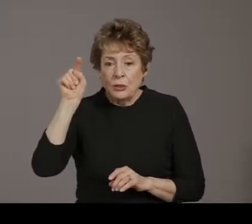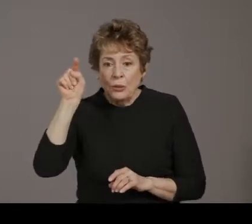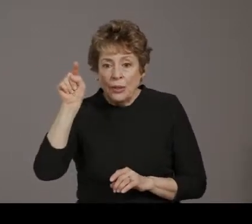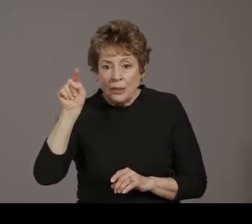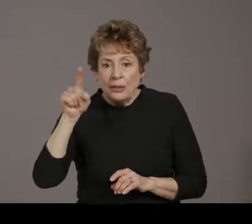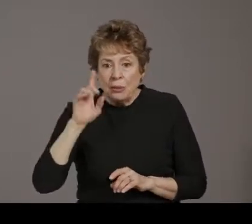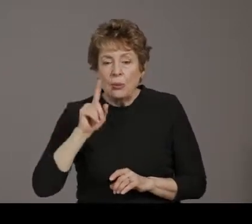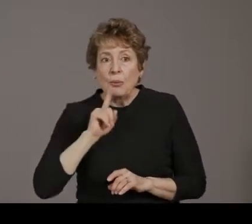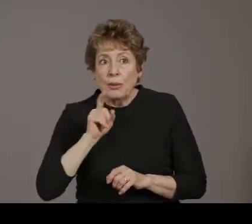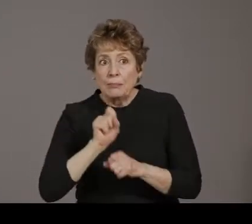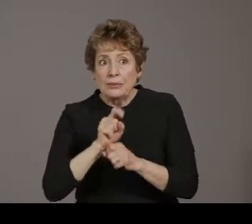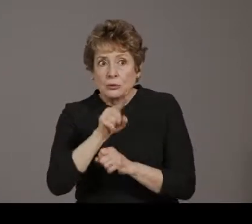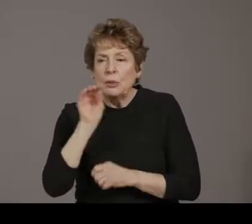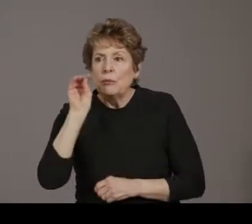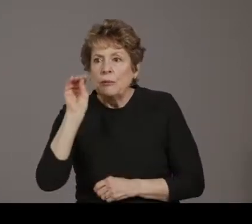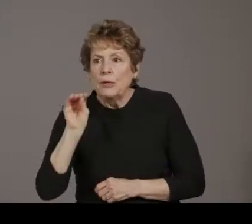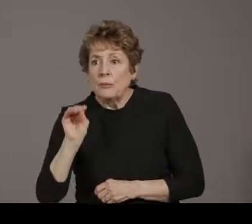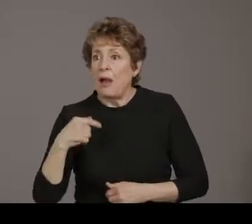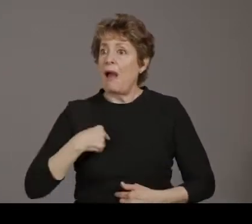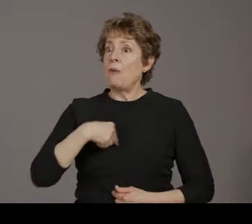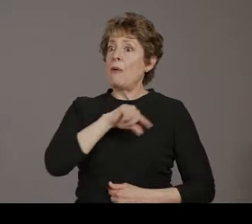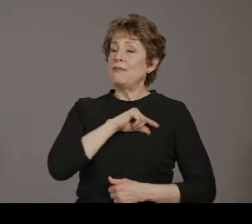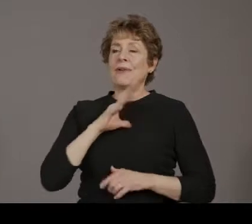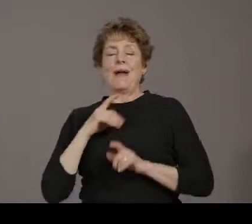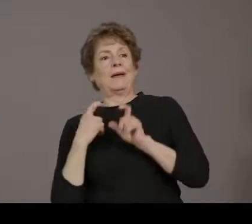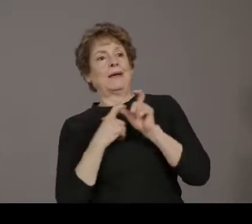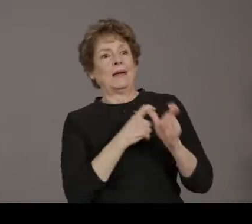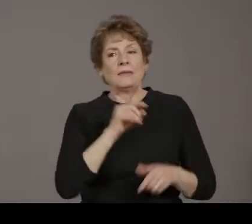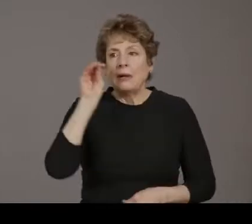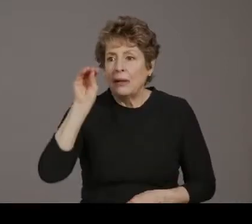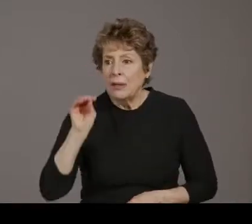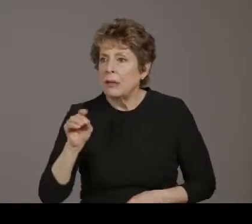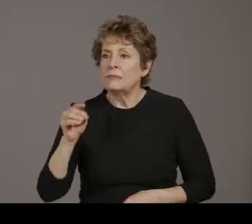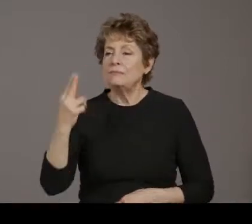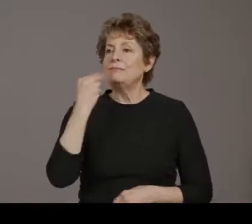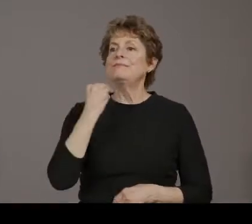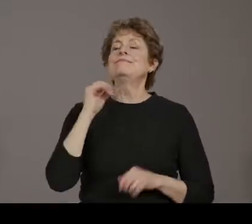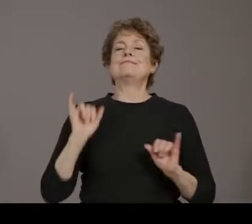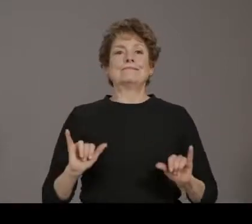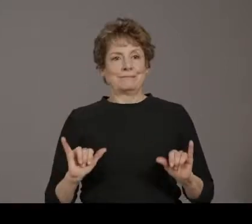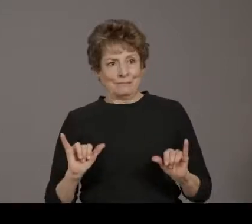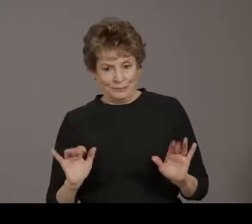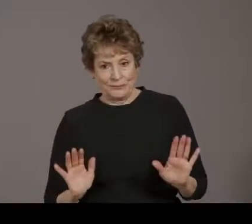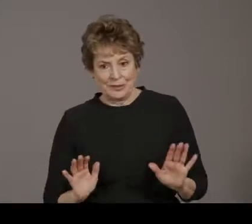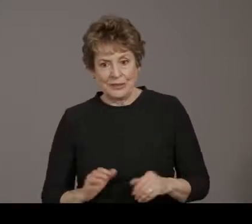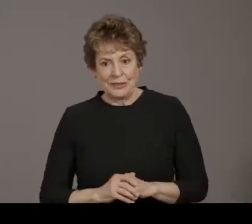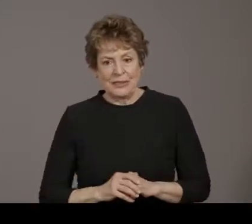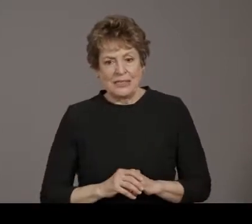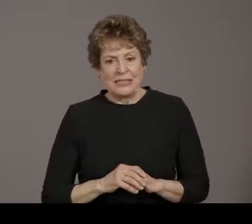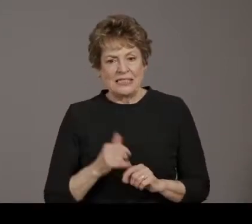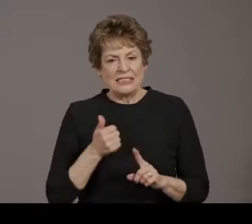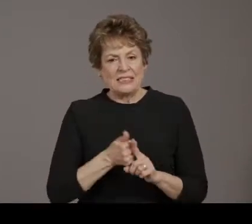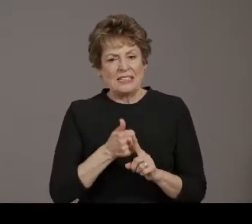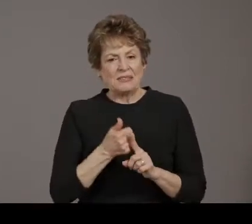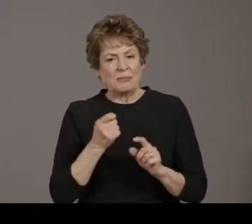or not based on the information that you put and it becomes a pop-up window. That's that little window down at the bottom right.